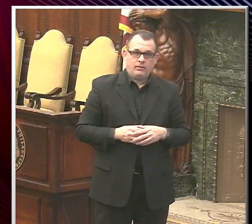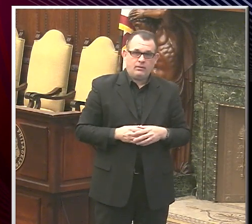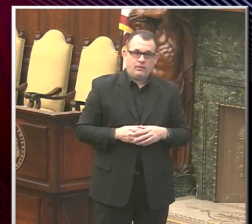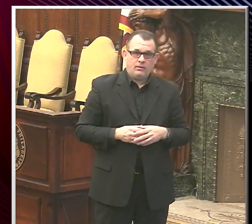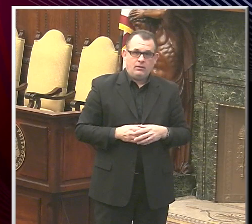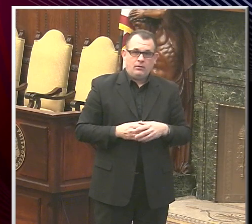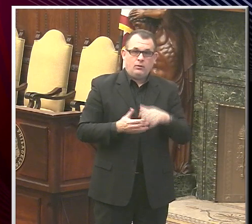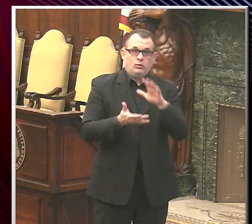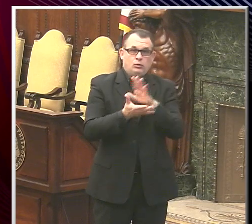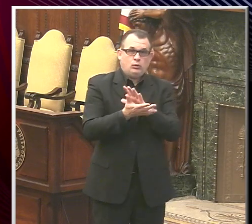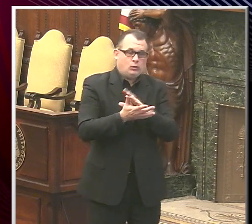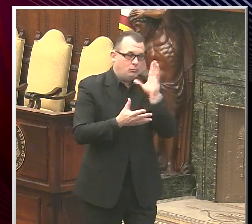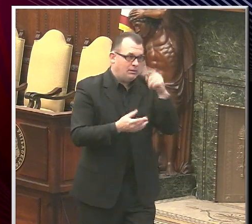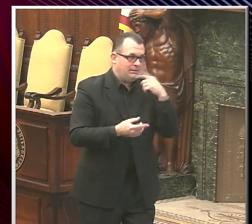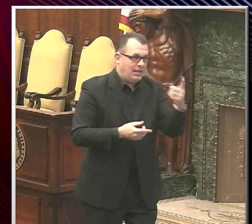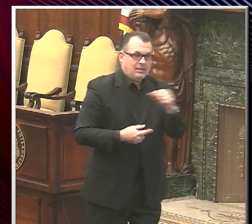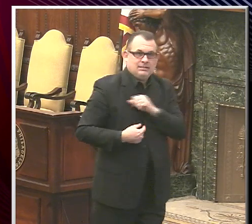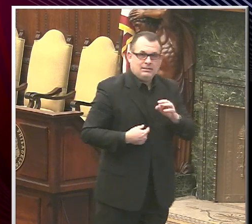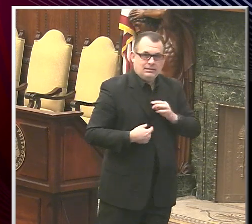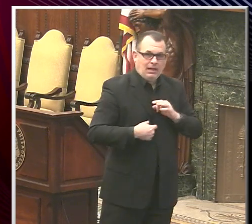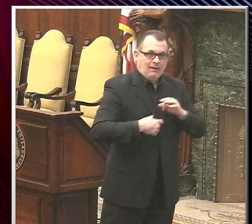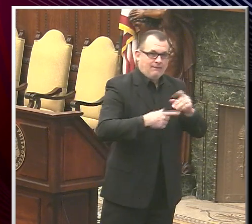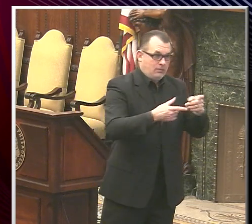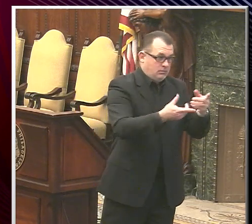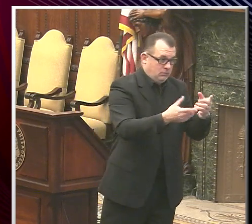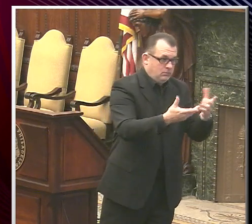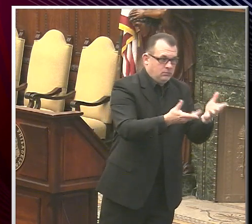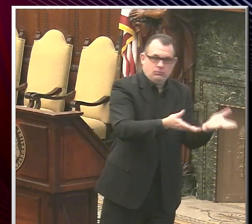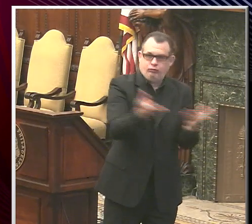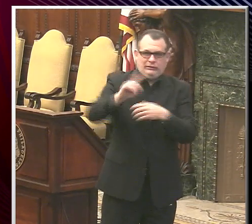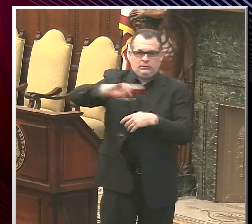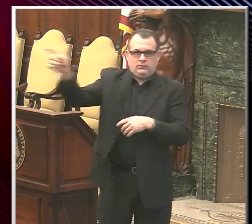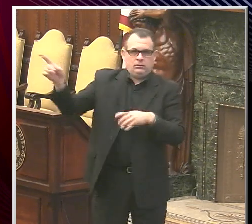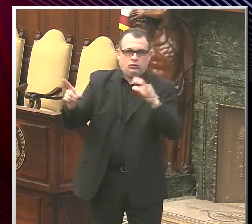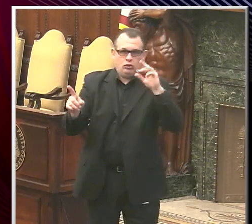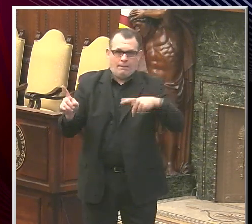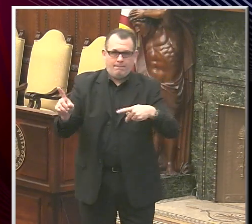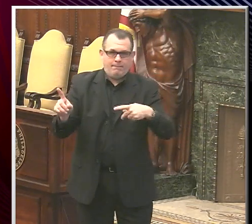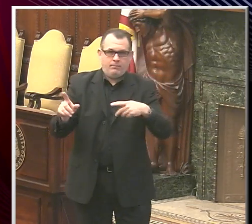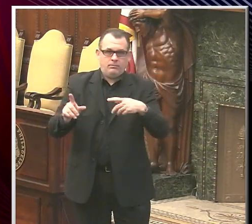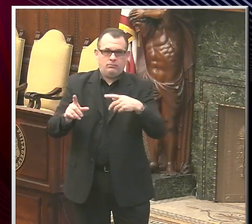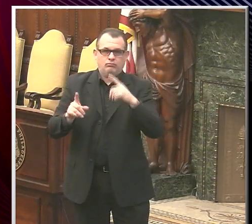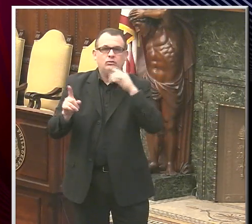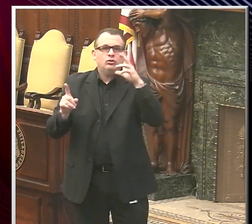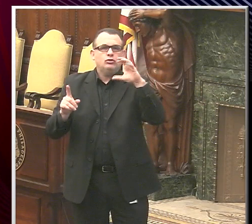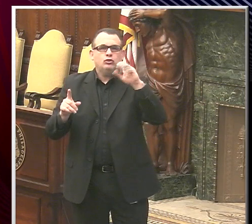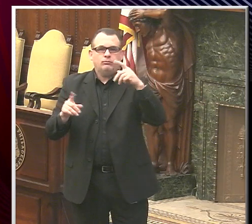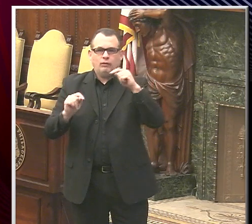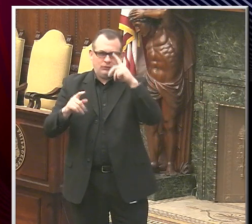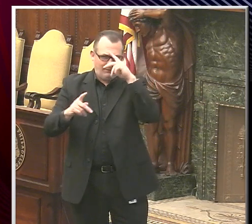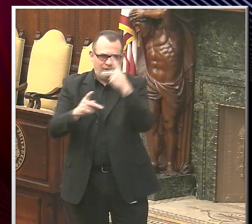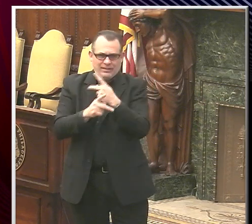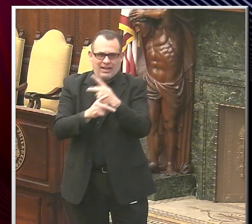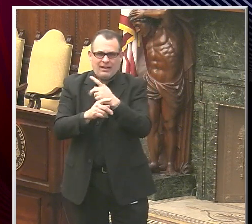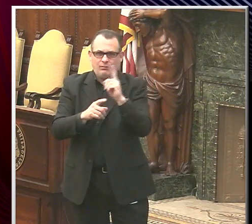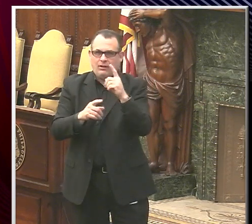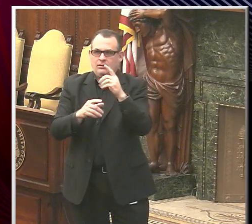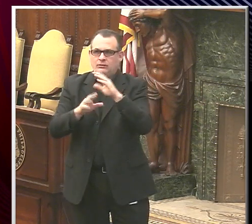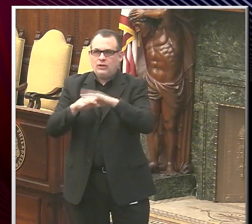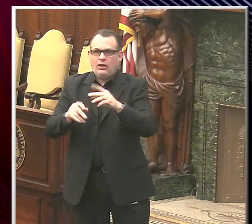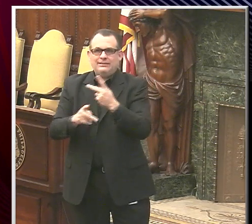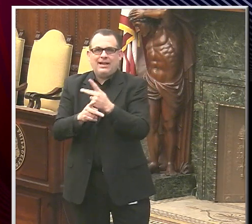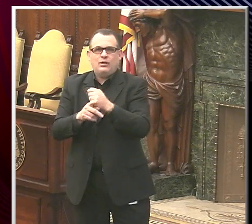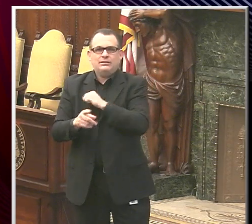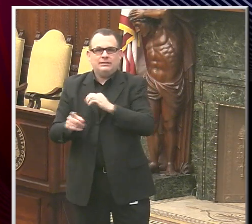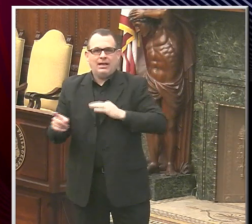CHOP to schedule an appointment. CHOP is still working about how they will invite child care staff, but child care staff are part of the same plan.